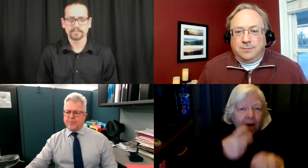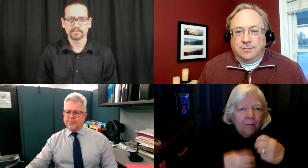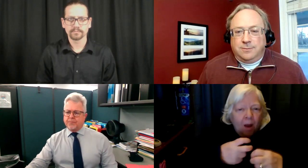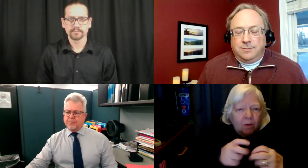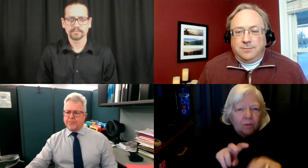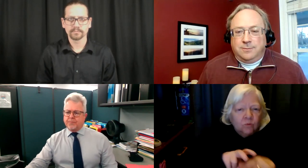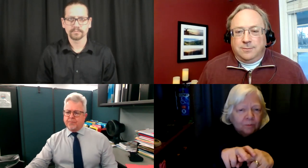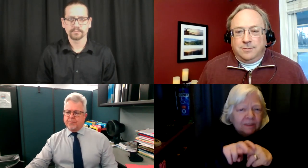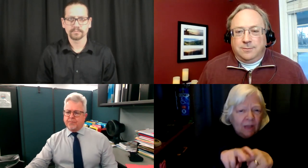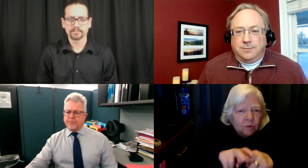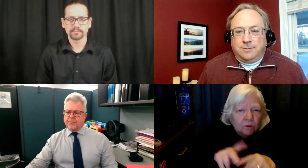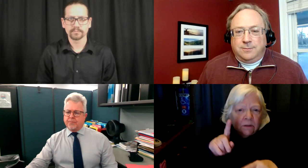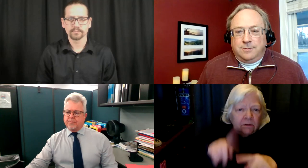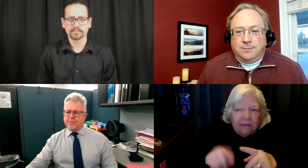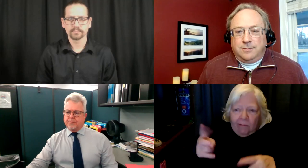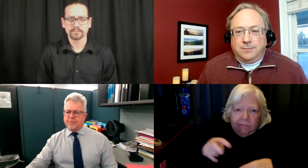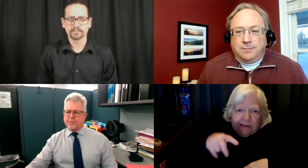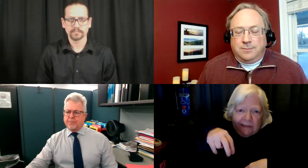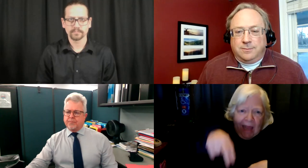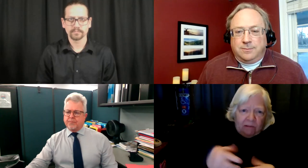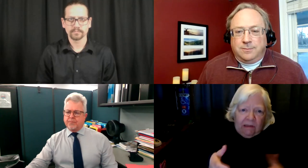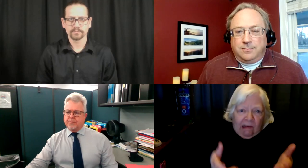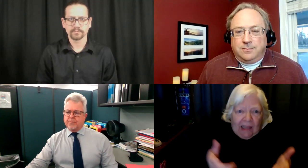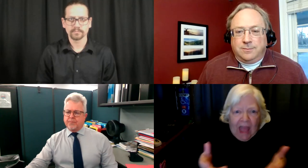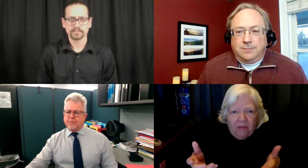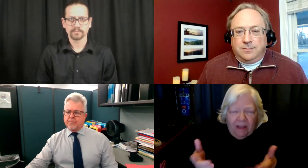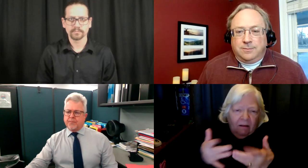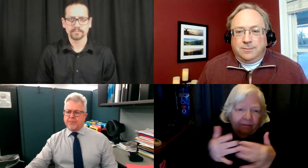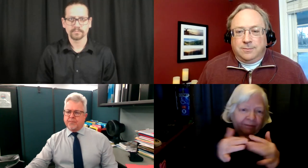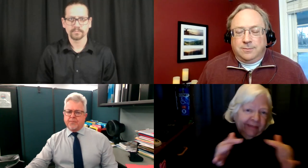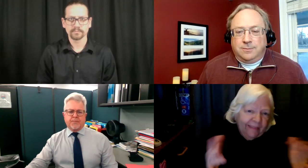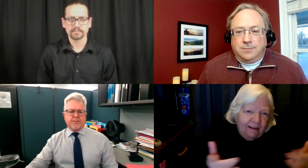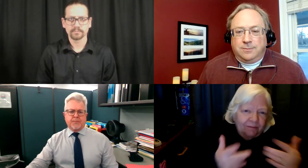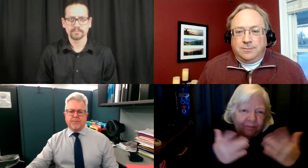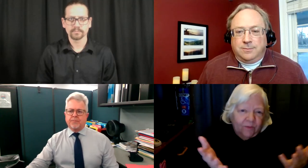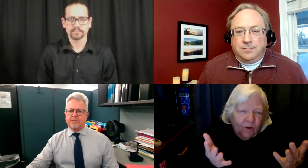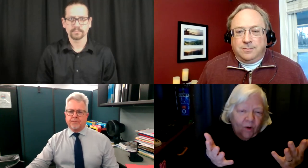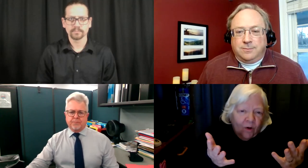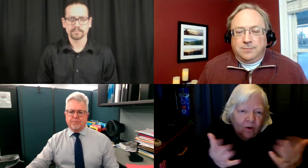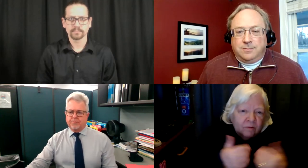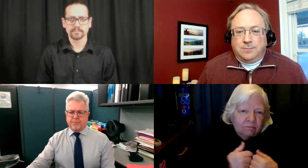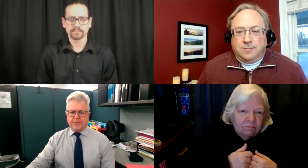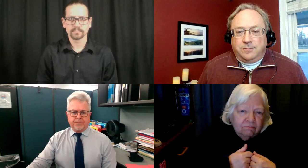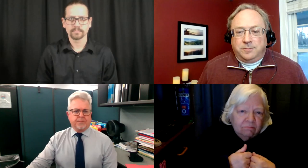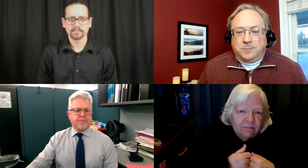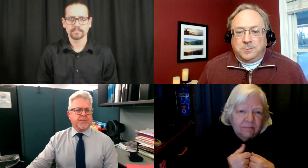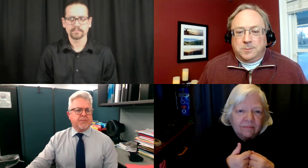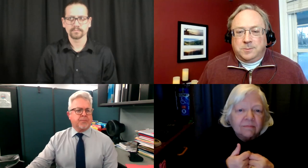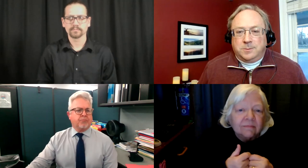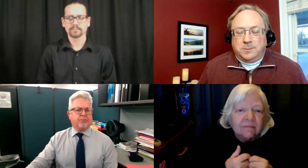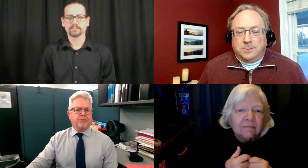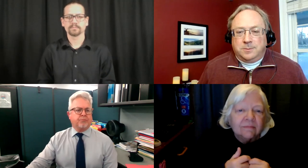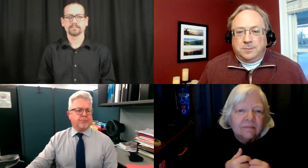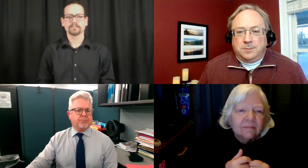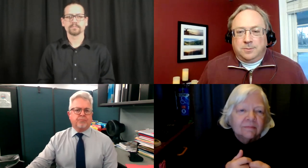Will people come into the house because we have a problem with transportation? He can't get down the stairs at this point with his recent surgery.